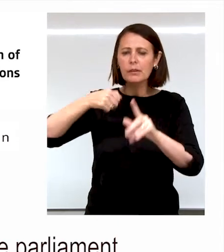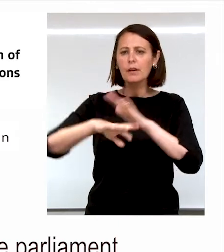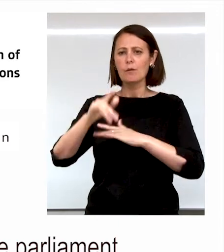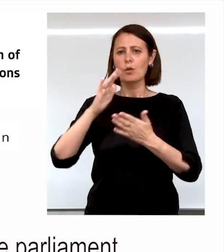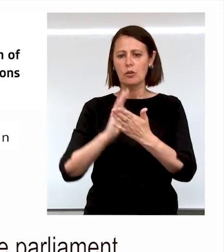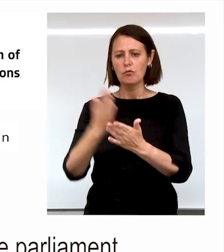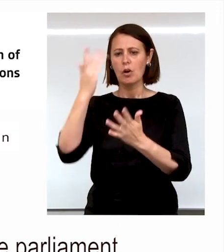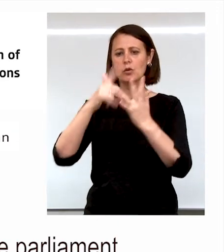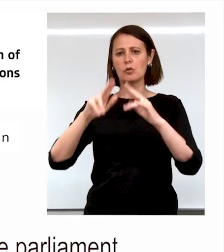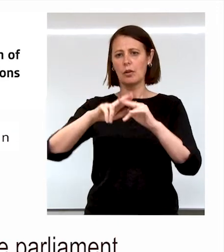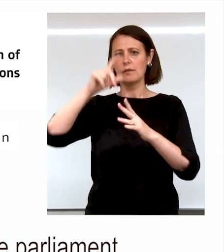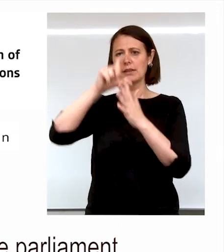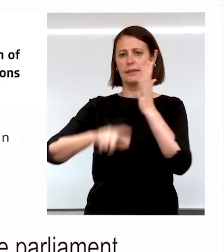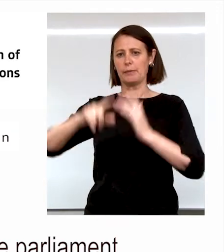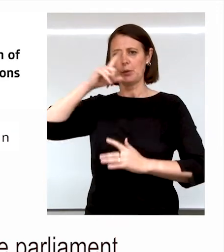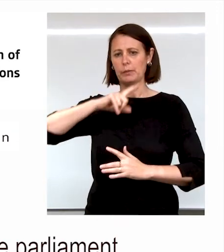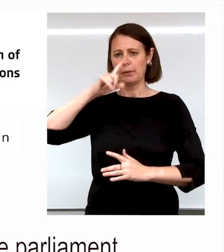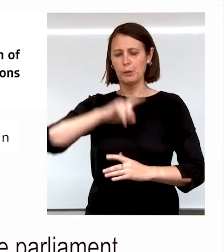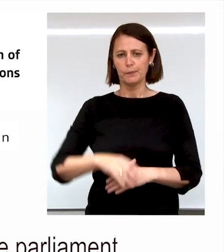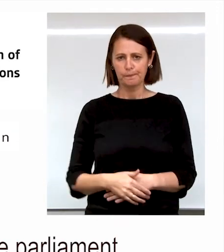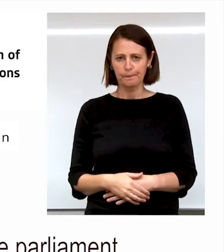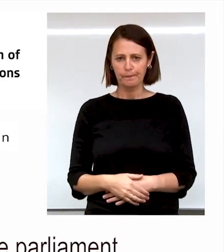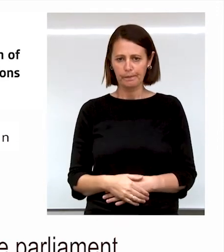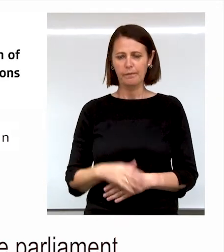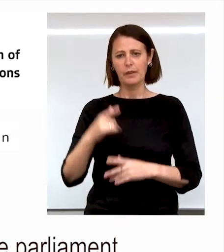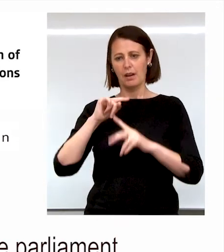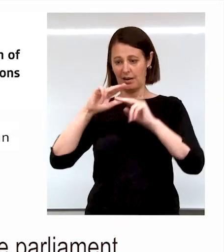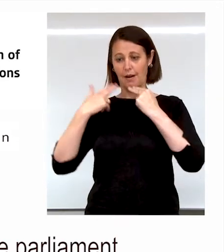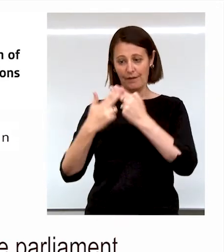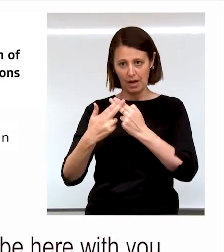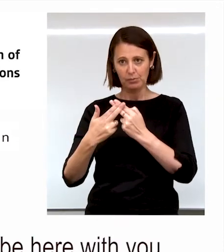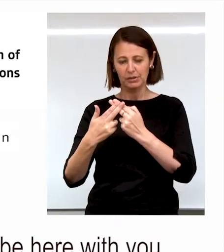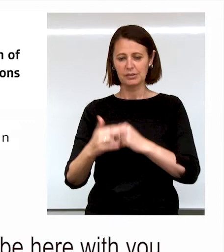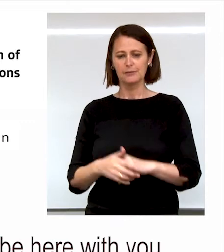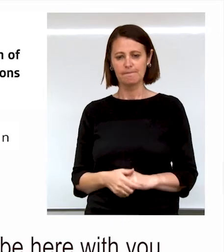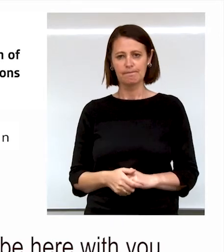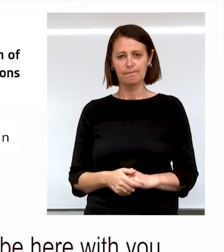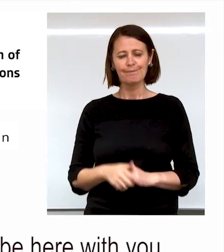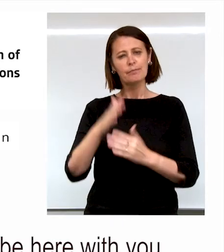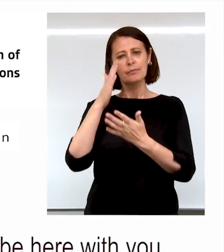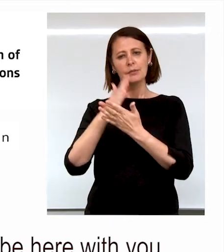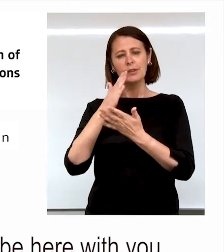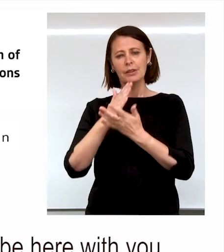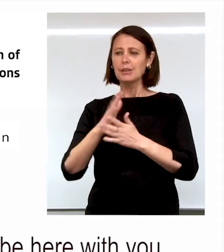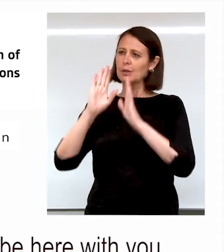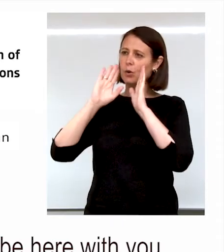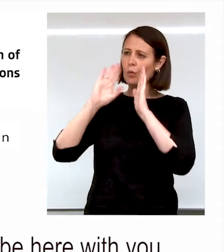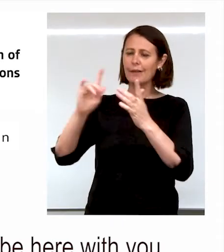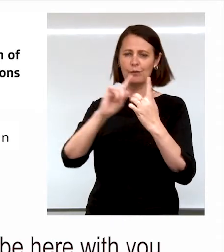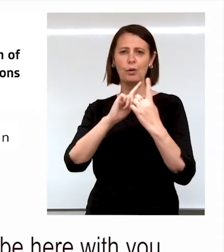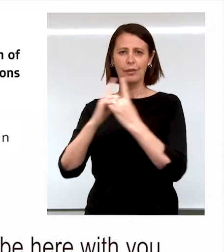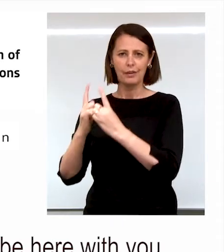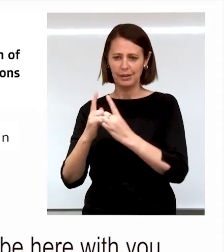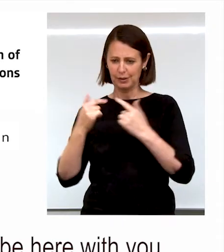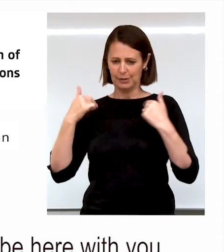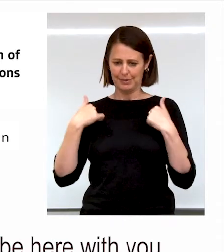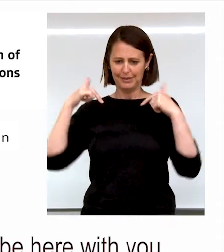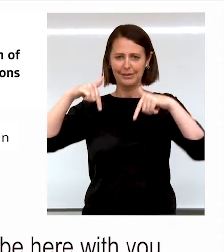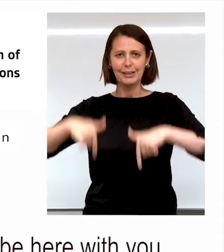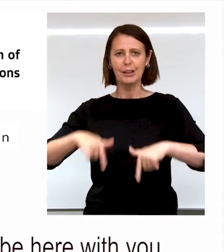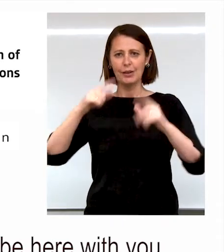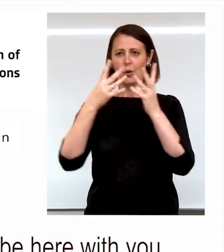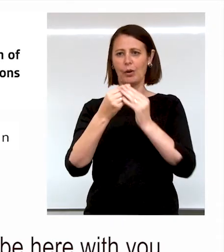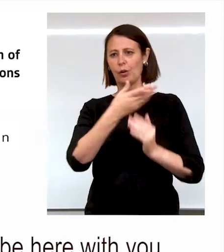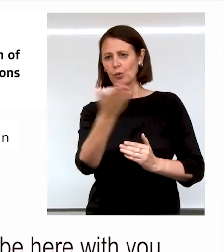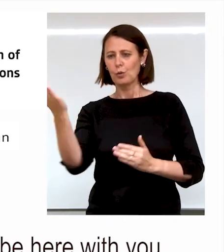for the rights of disabled people and our families. I've got to say it is a wonderful thing to be here with